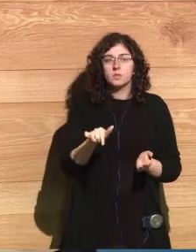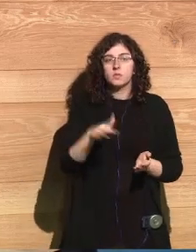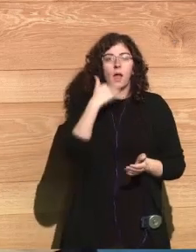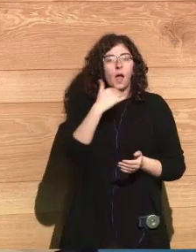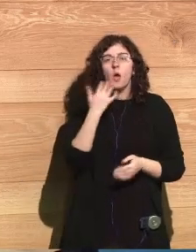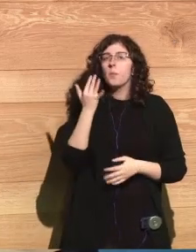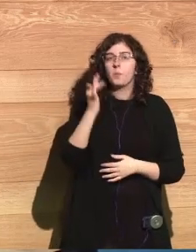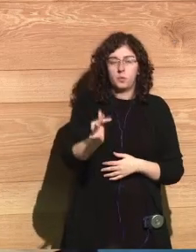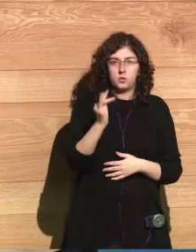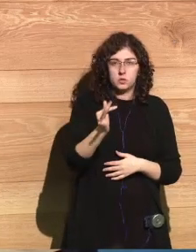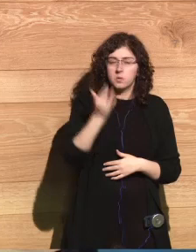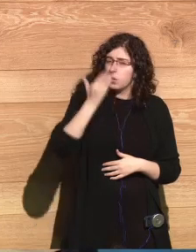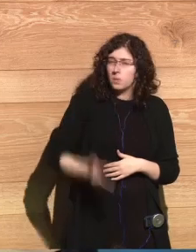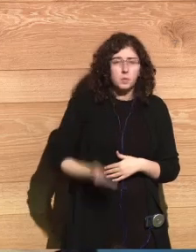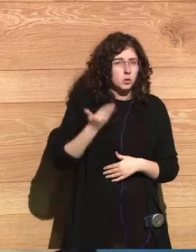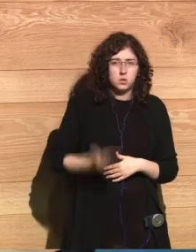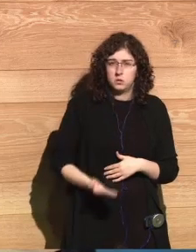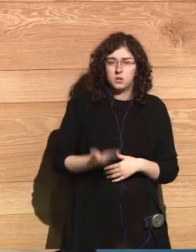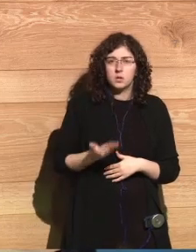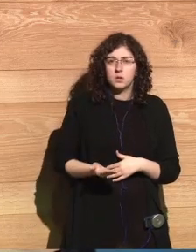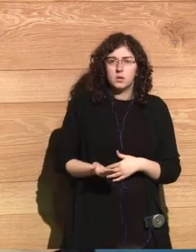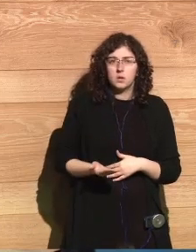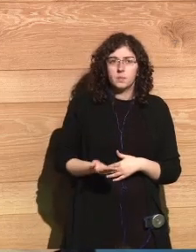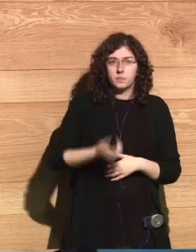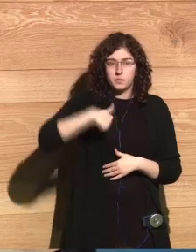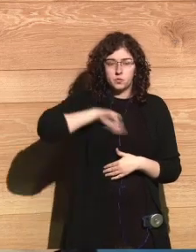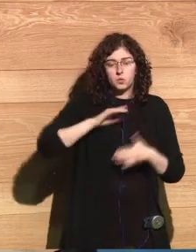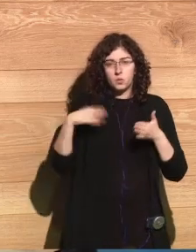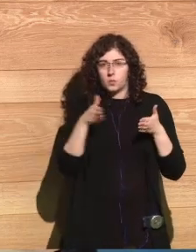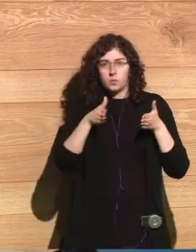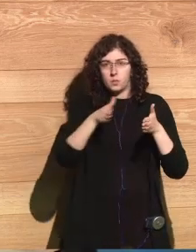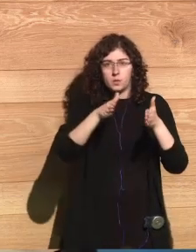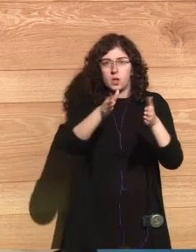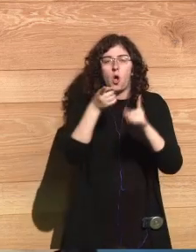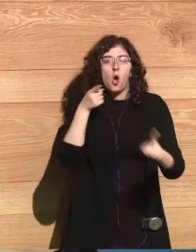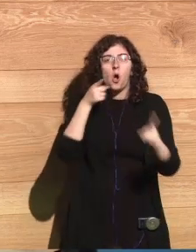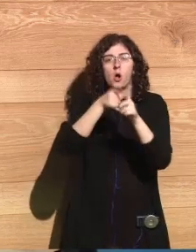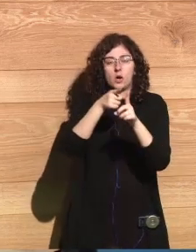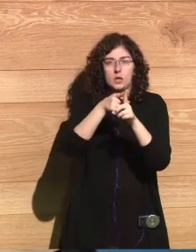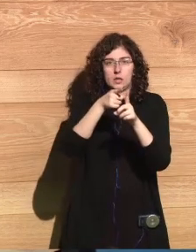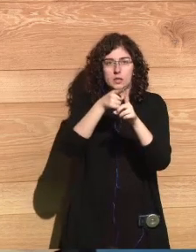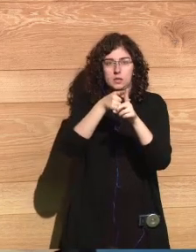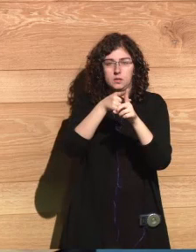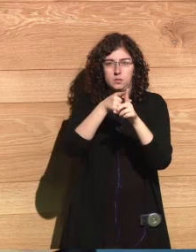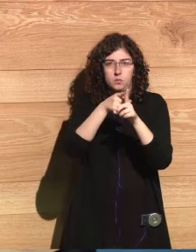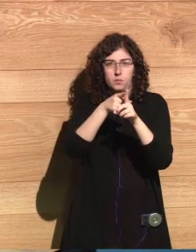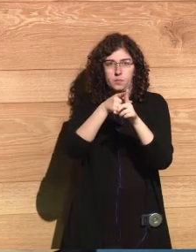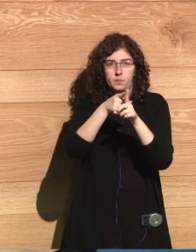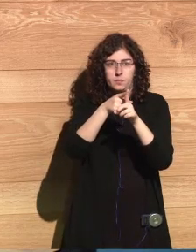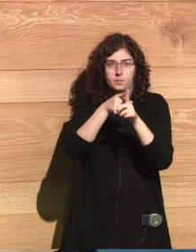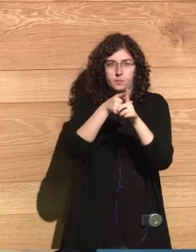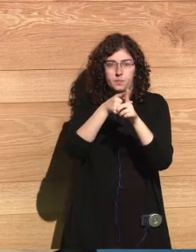of eventual elimination of nuclear weapons. It's just a